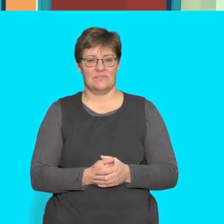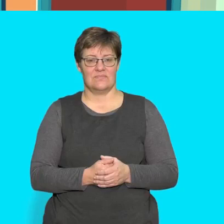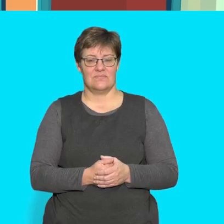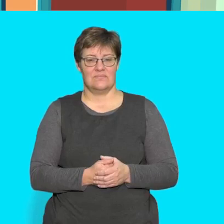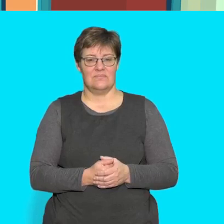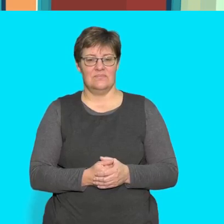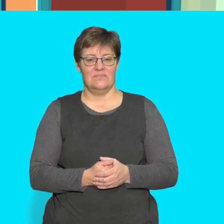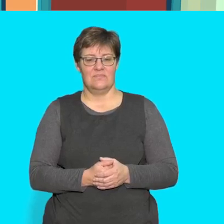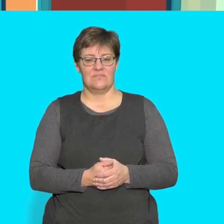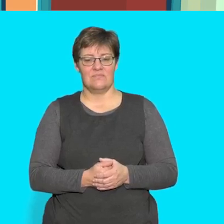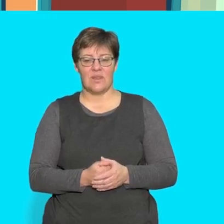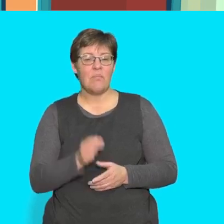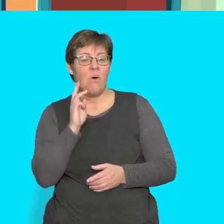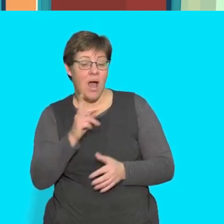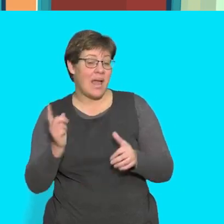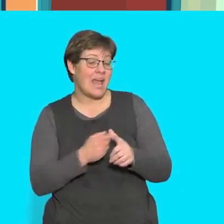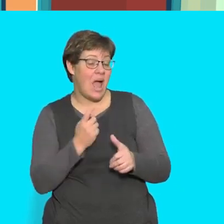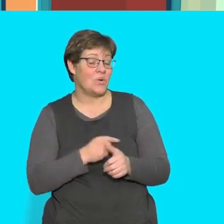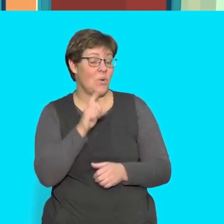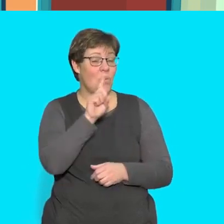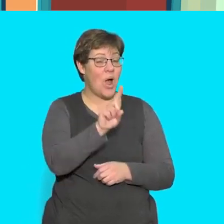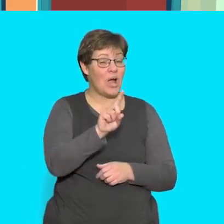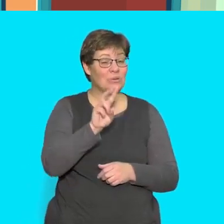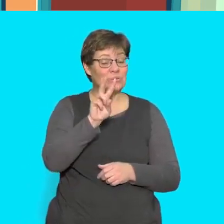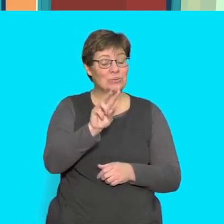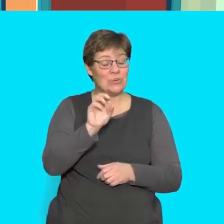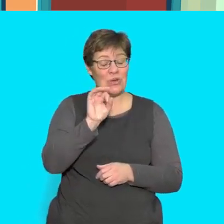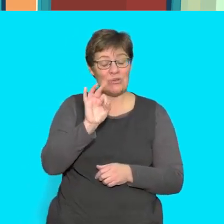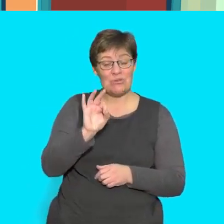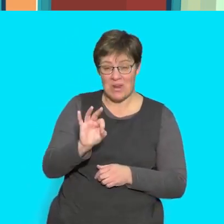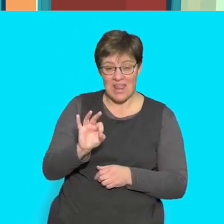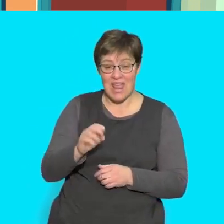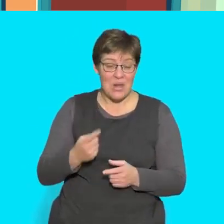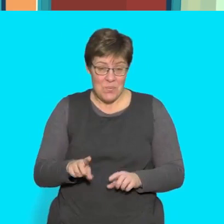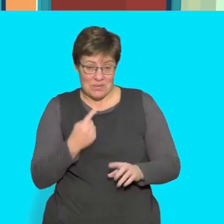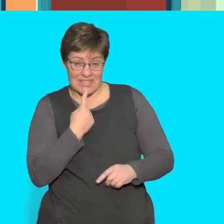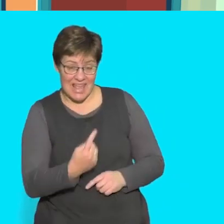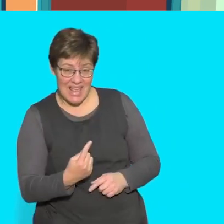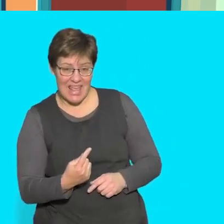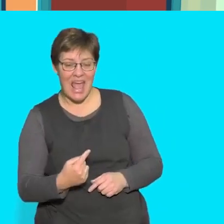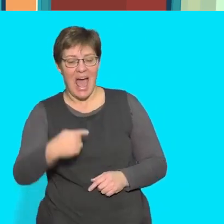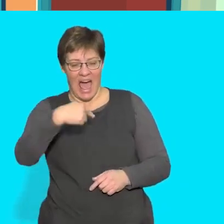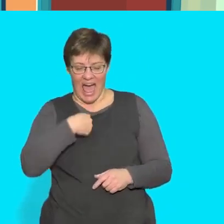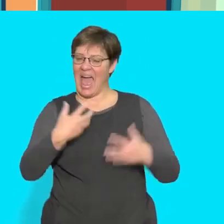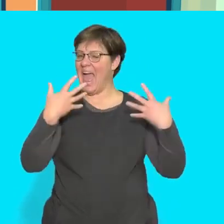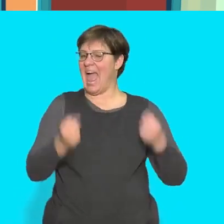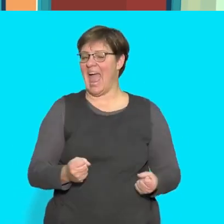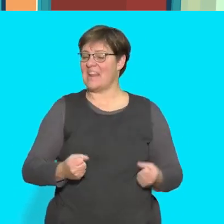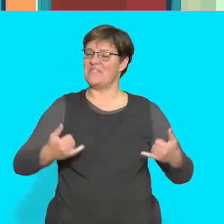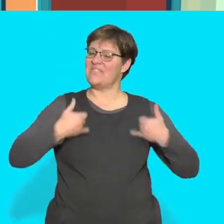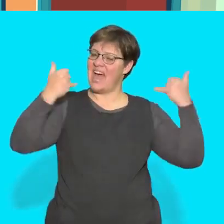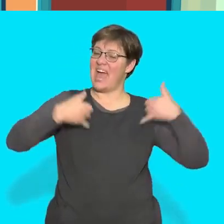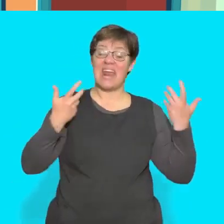i am going to count to three and then you must open your eyes and say i had fun at the funfair